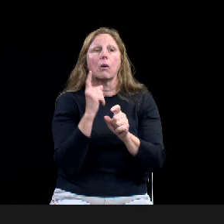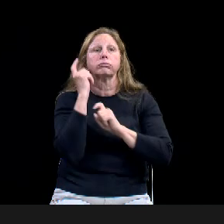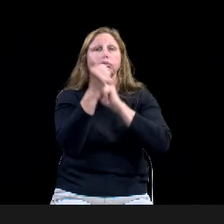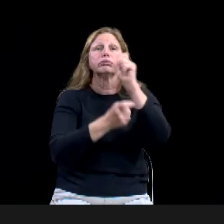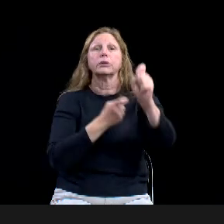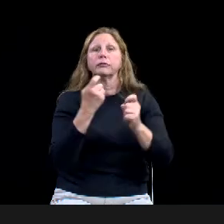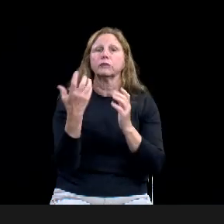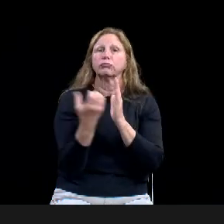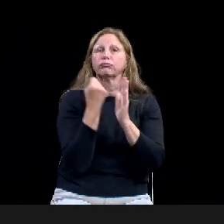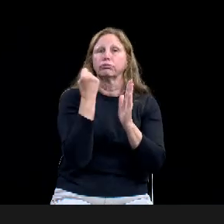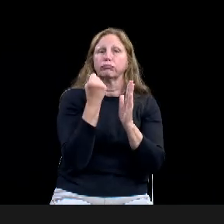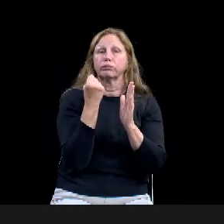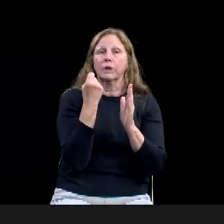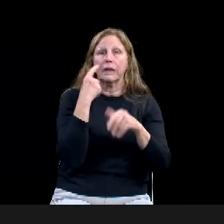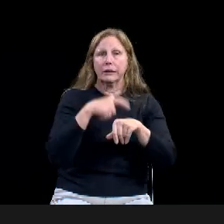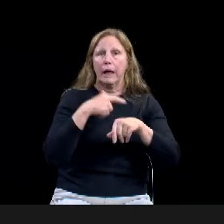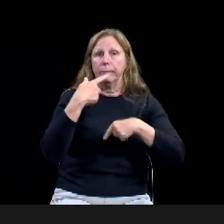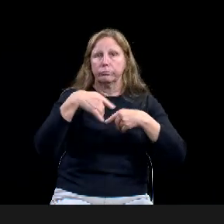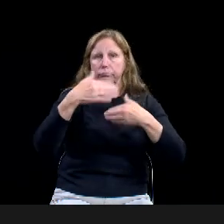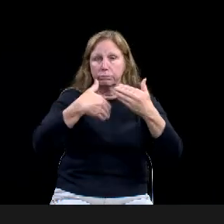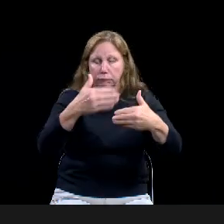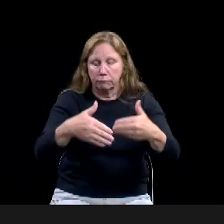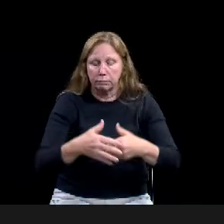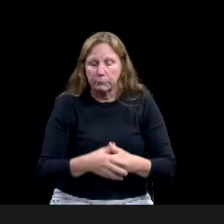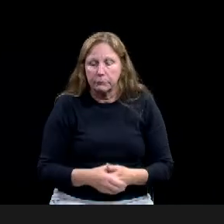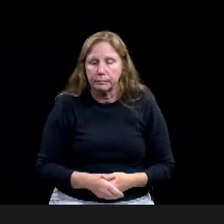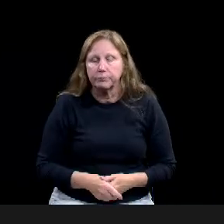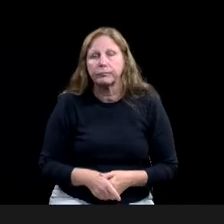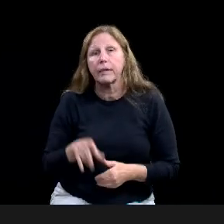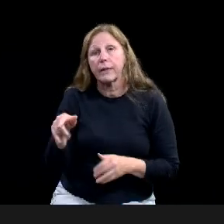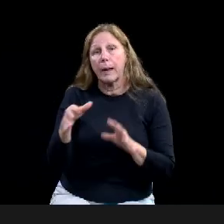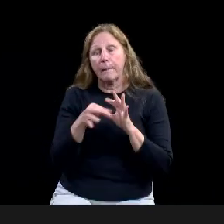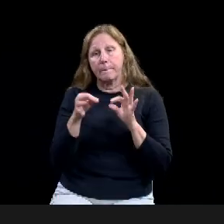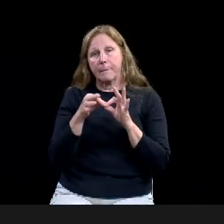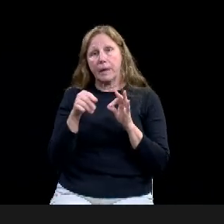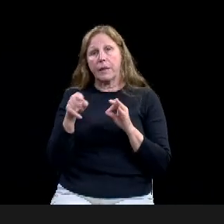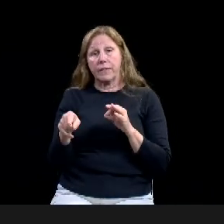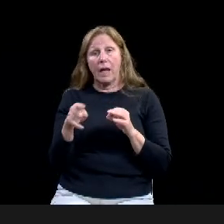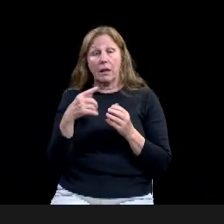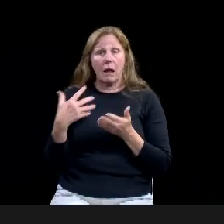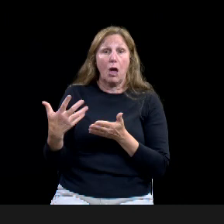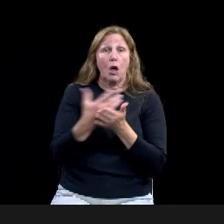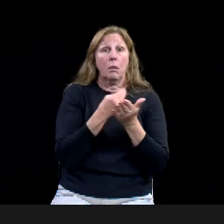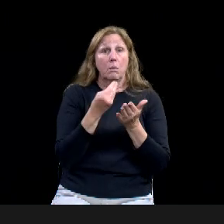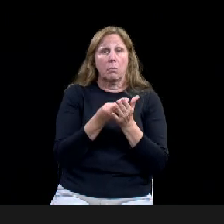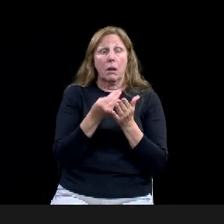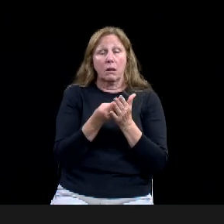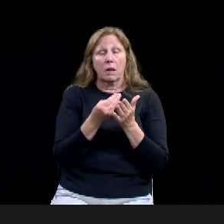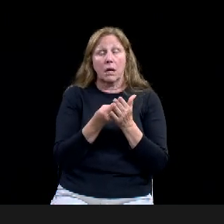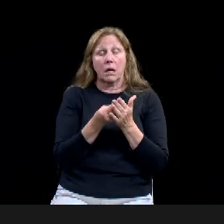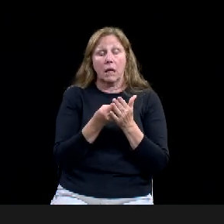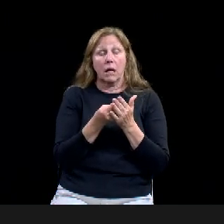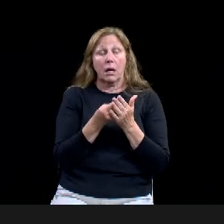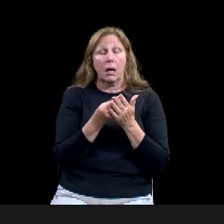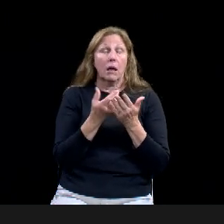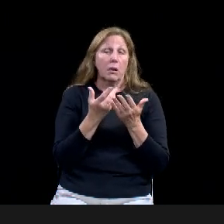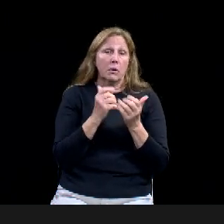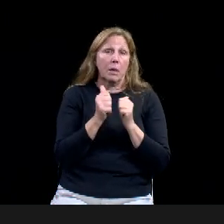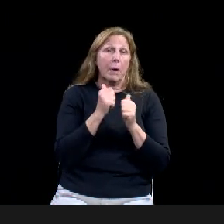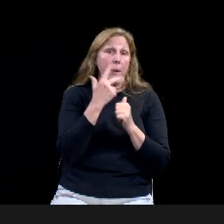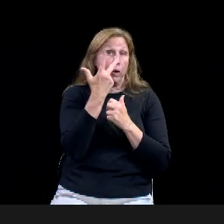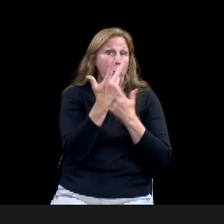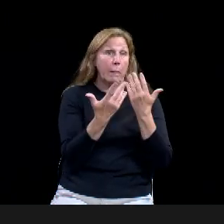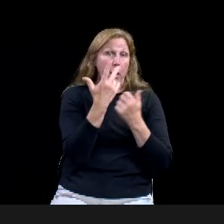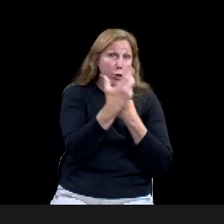may, may be a three year campaign, but to have it coincide with the 200th year anniversary, um, is